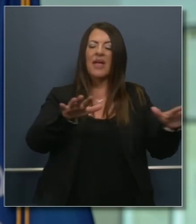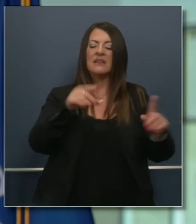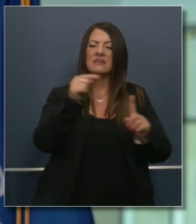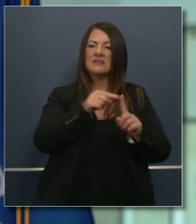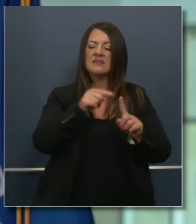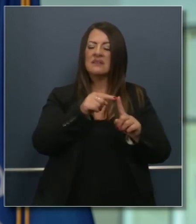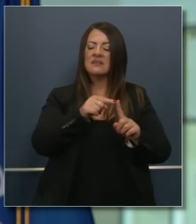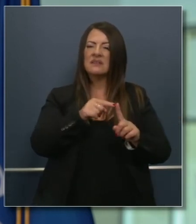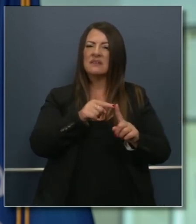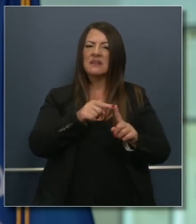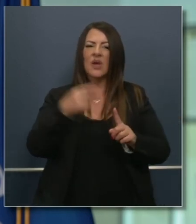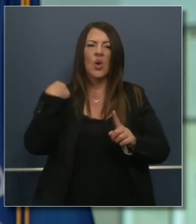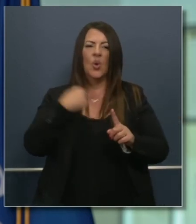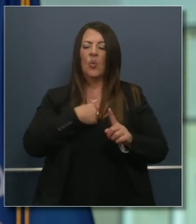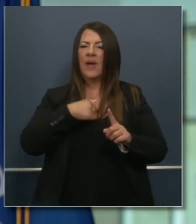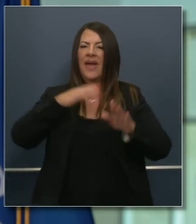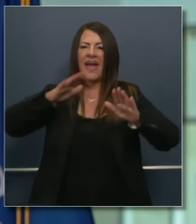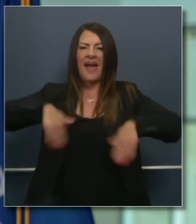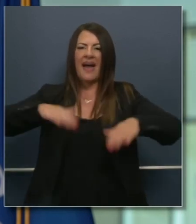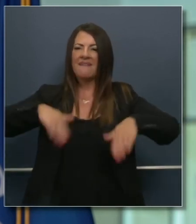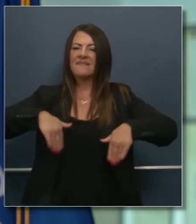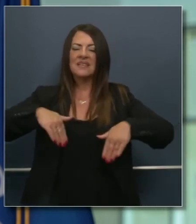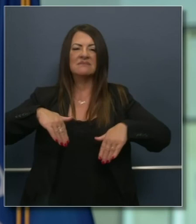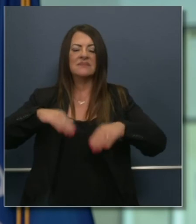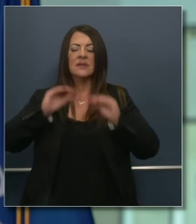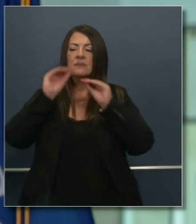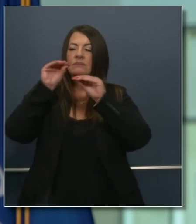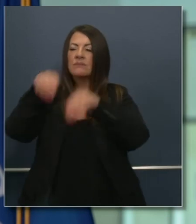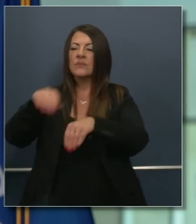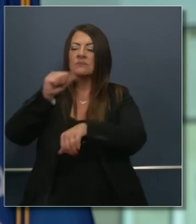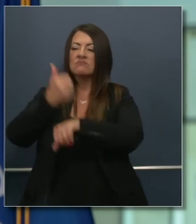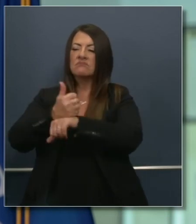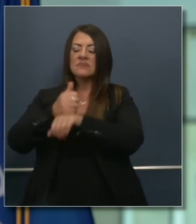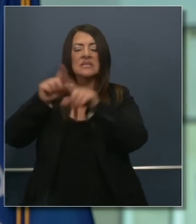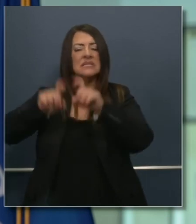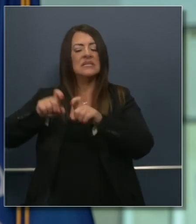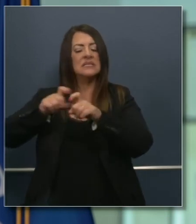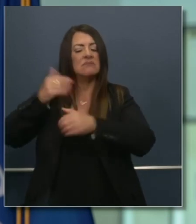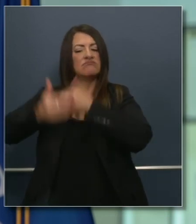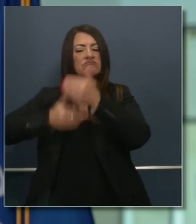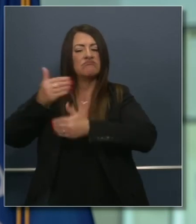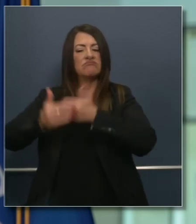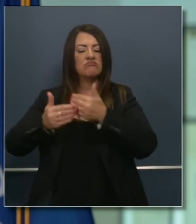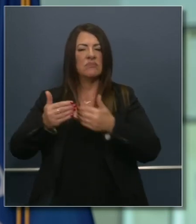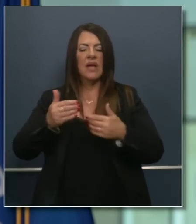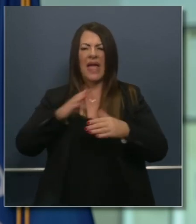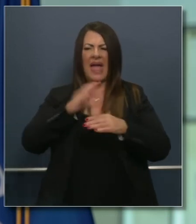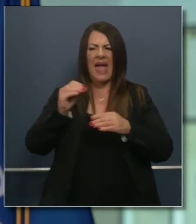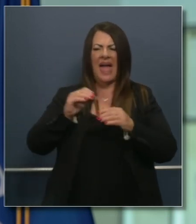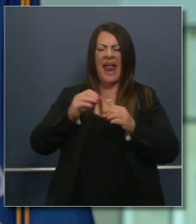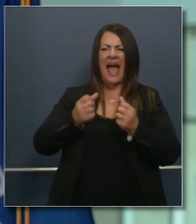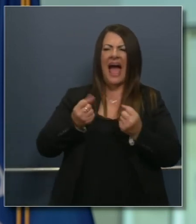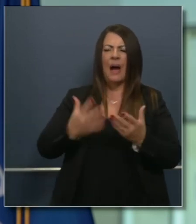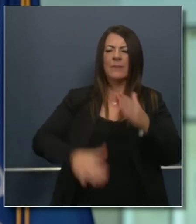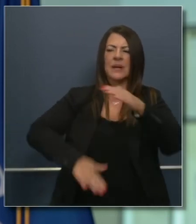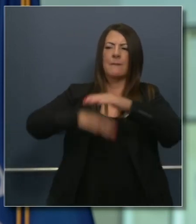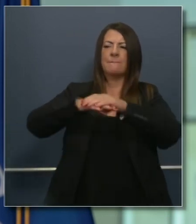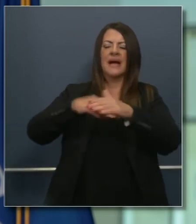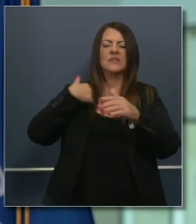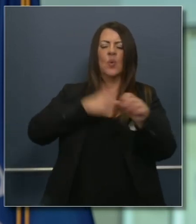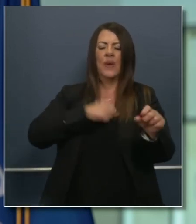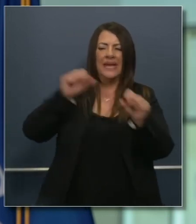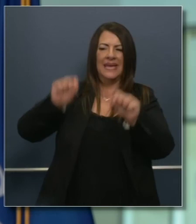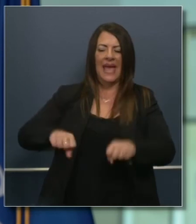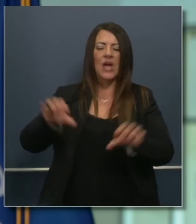because we haven't put the testing protocols in place and we haven't scaled our testing capacity as